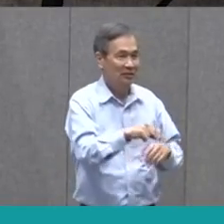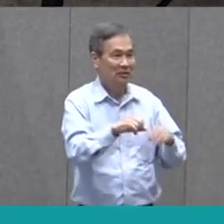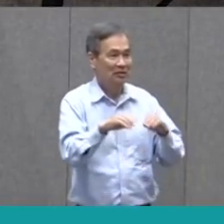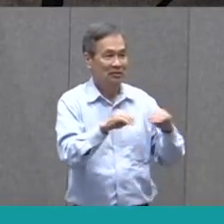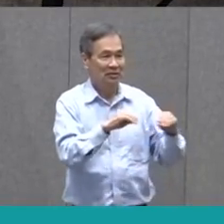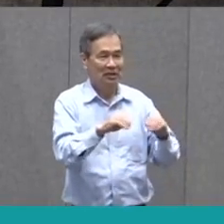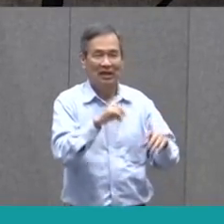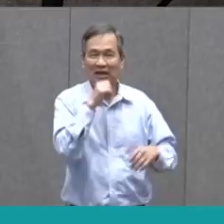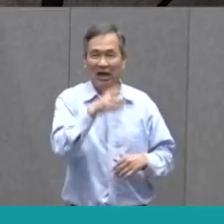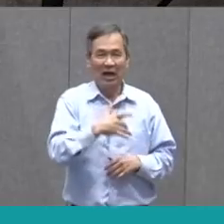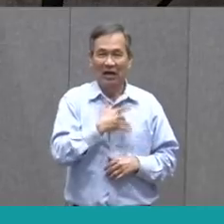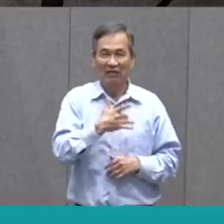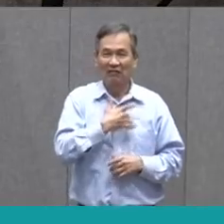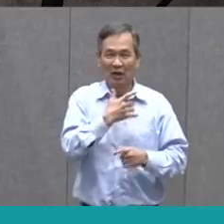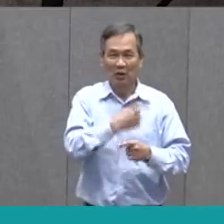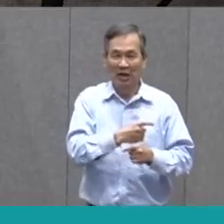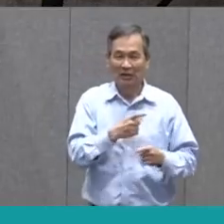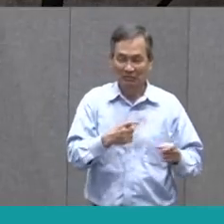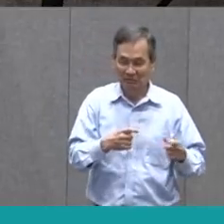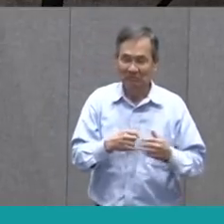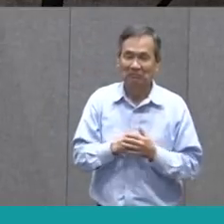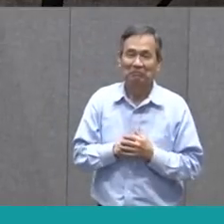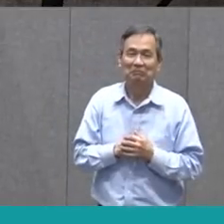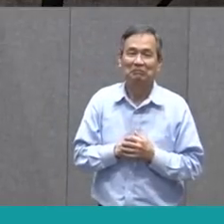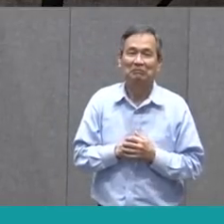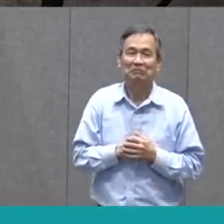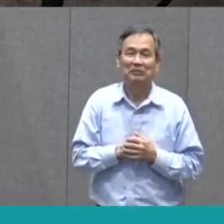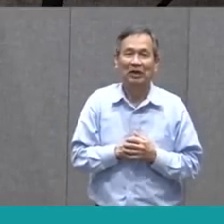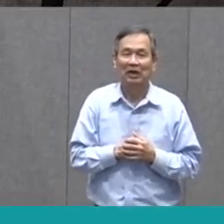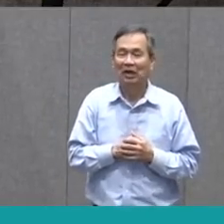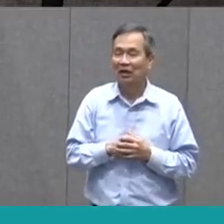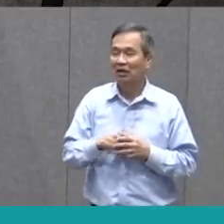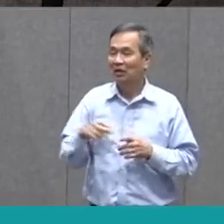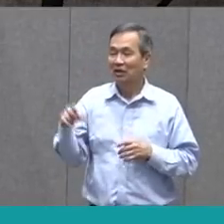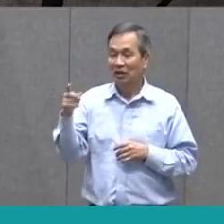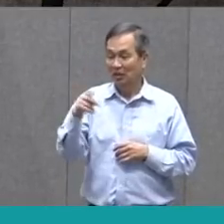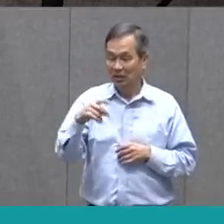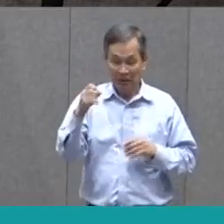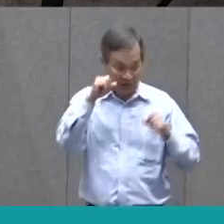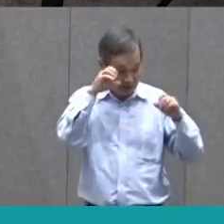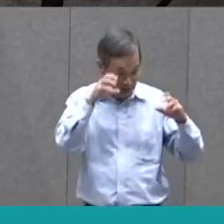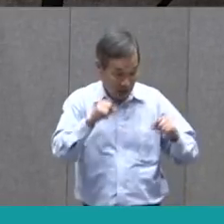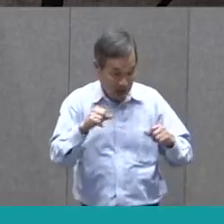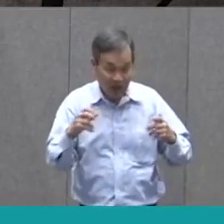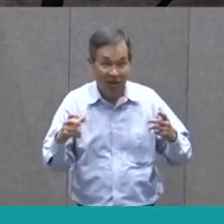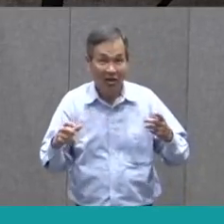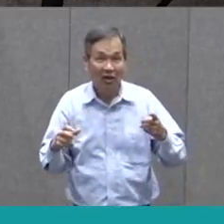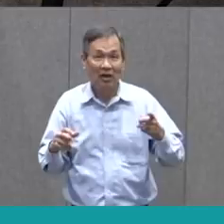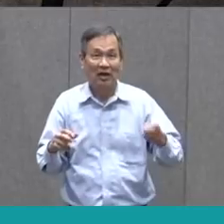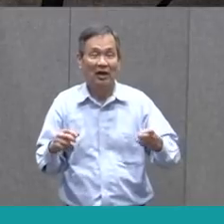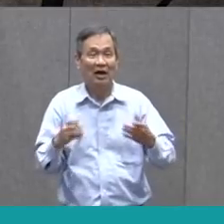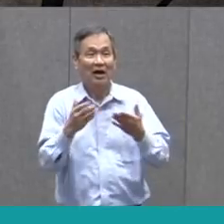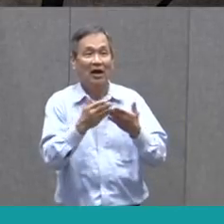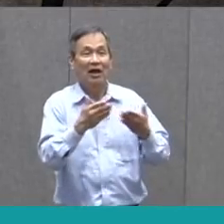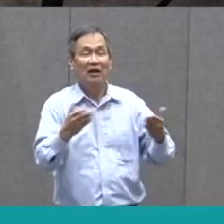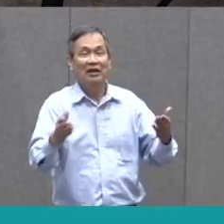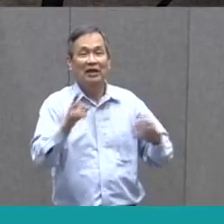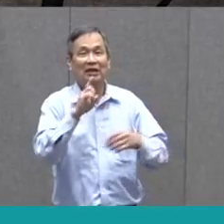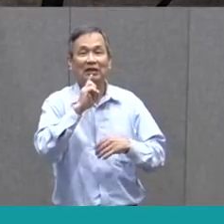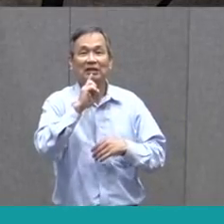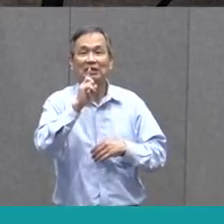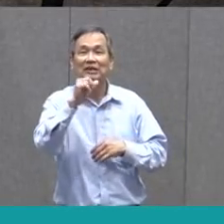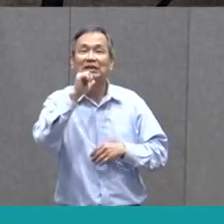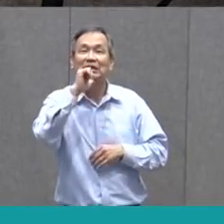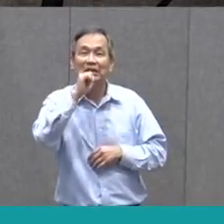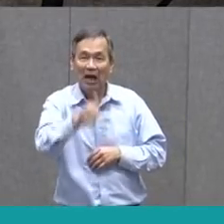doesn't feel right either. They are shocked to discover that the thing isn't